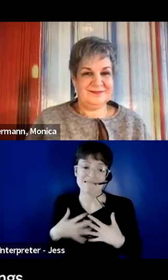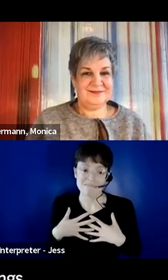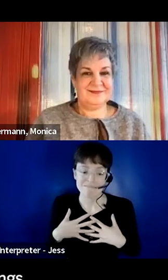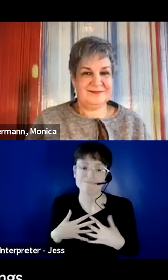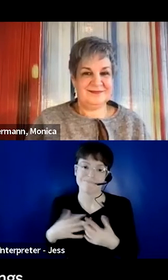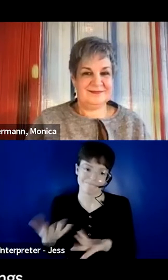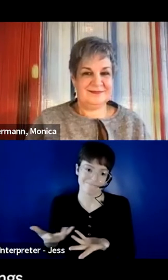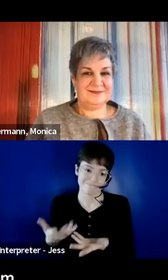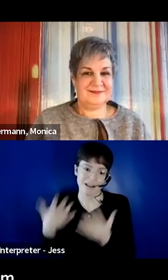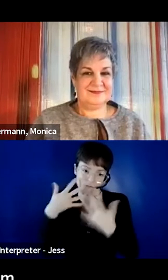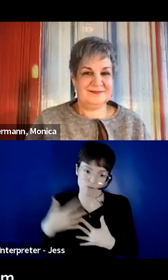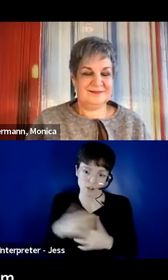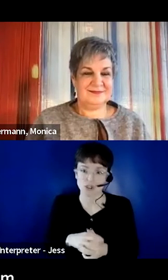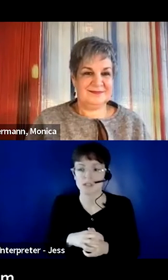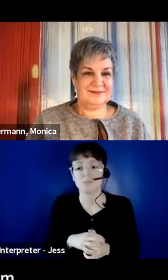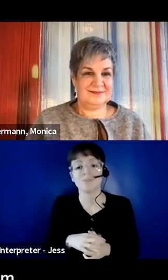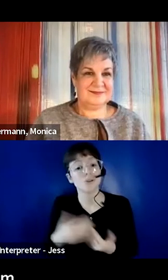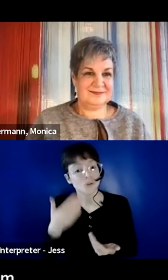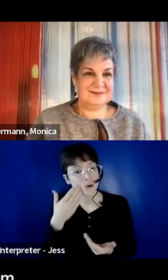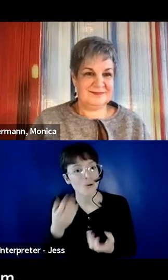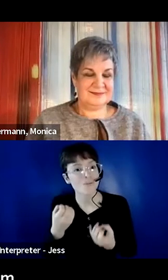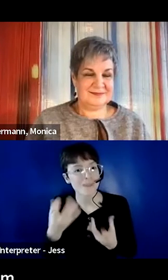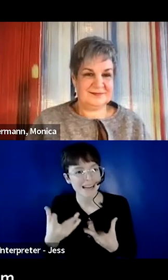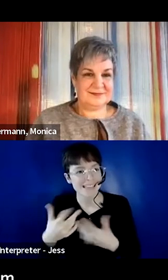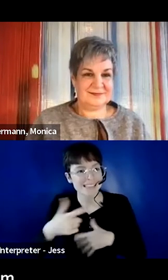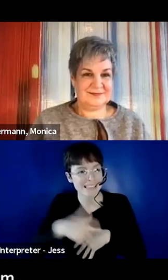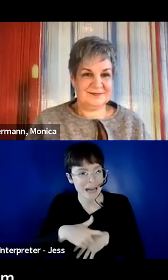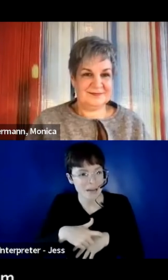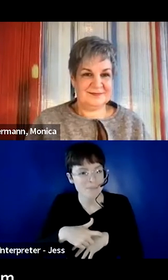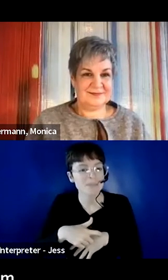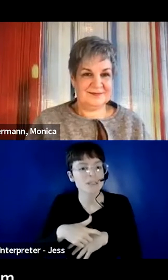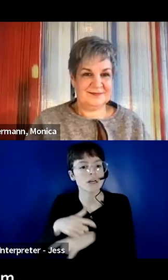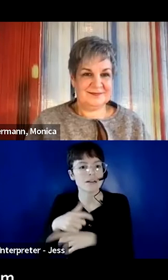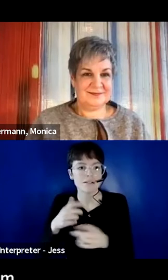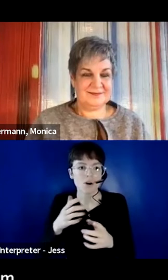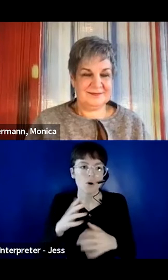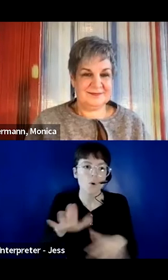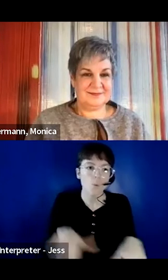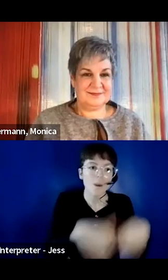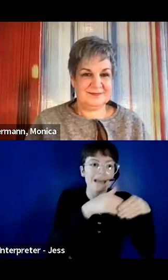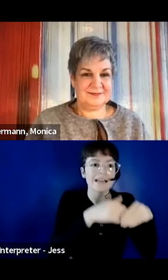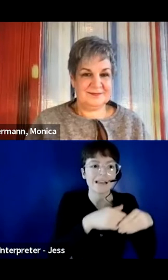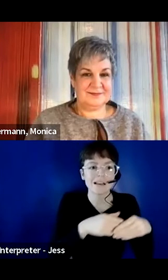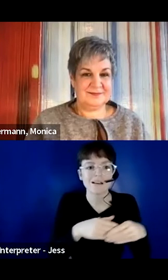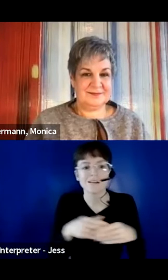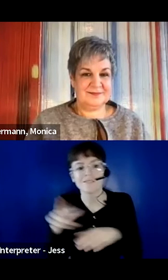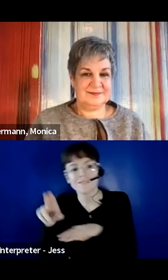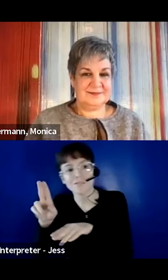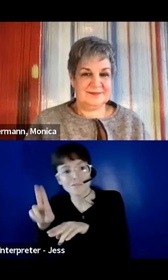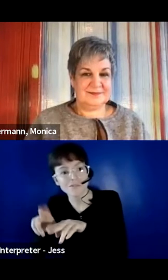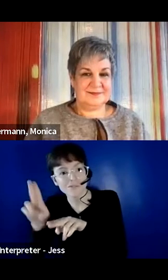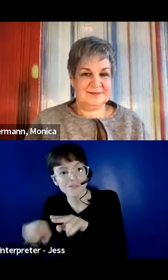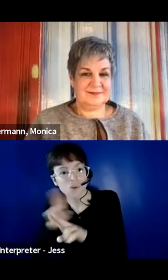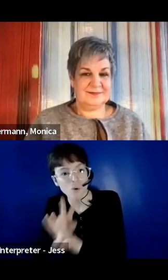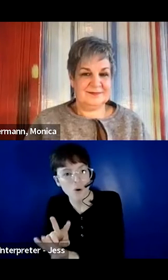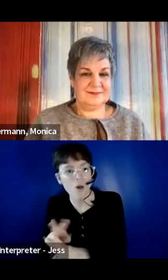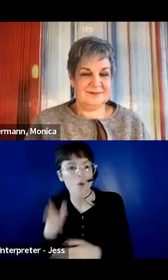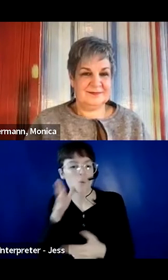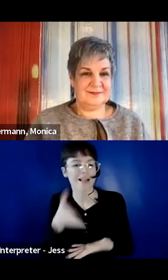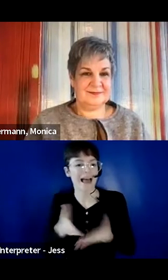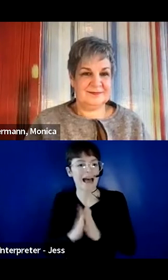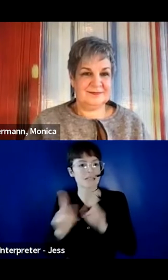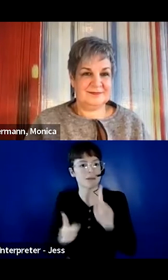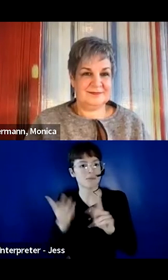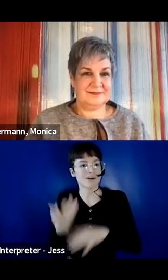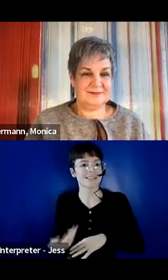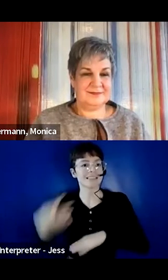lot of places where people are asked to stand, often with the national anthem, things like that, it was the first time I experienced somebody